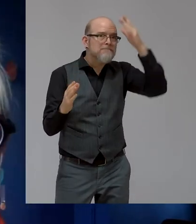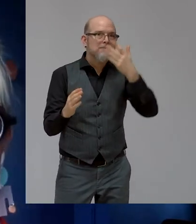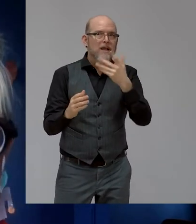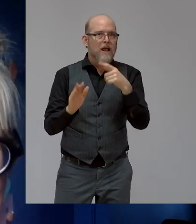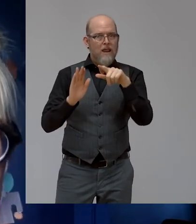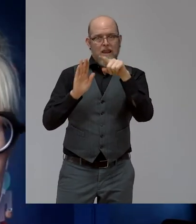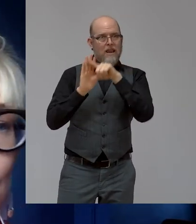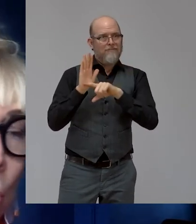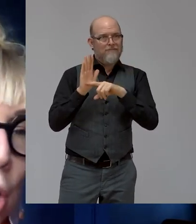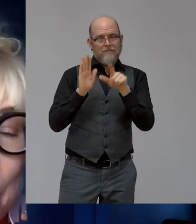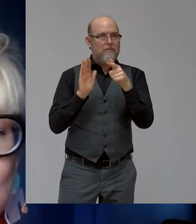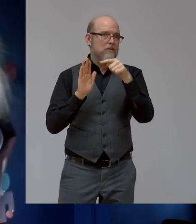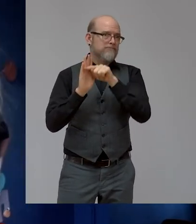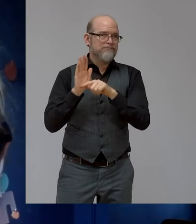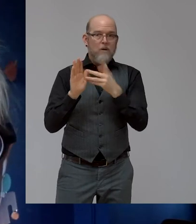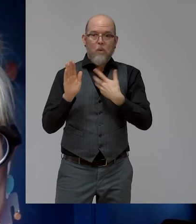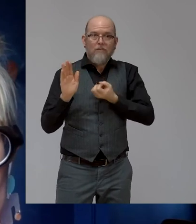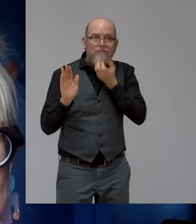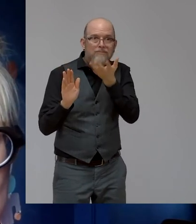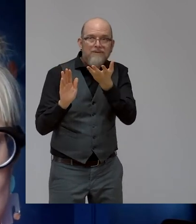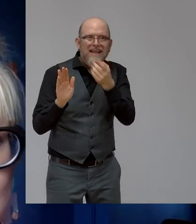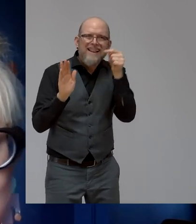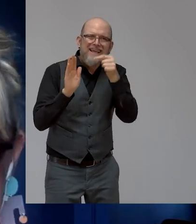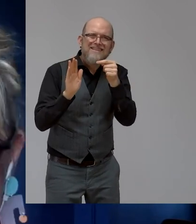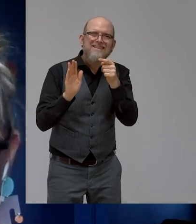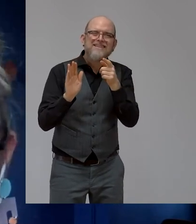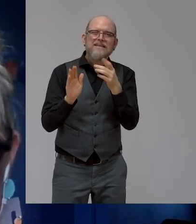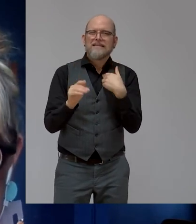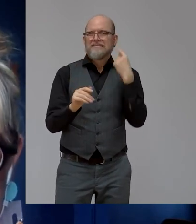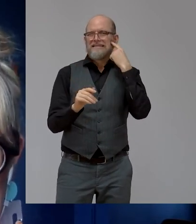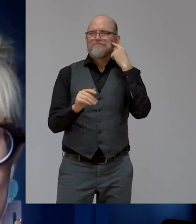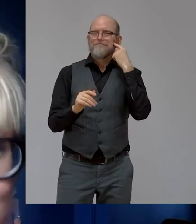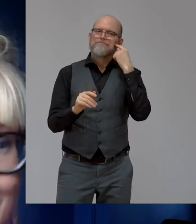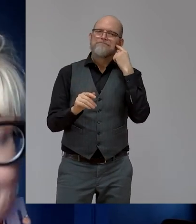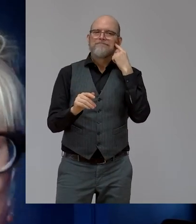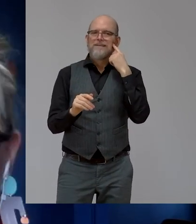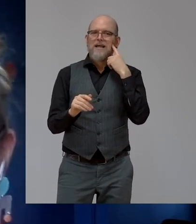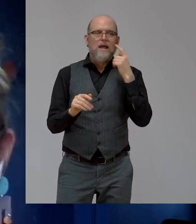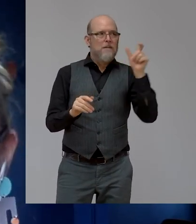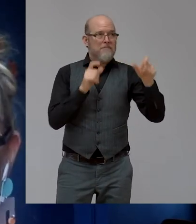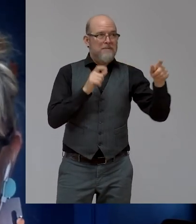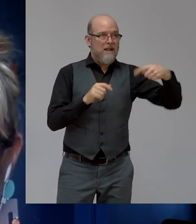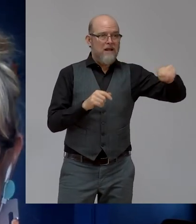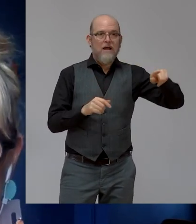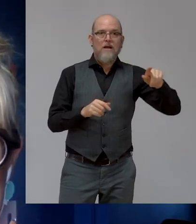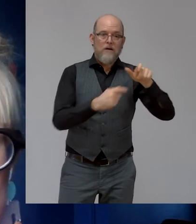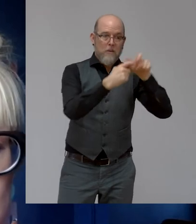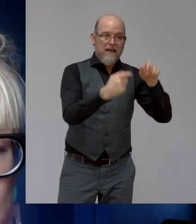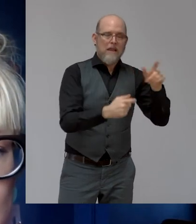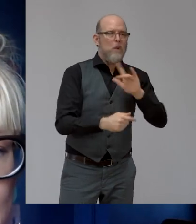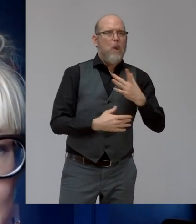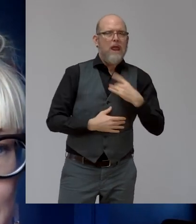as being a barrier for companies to employ people with disabilities? Does anybody have an opinion around that? Because it is something the companies are speaking to.